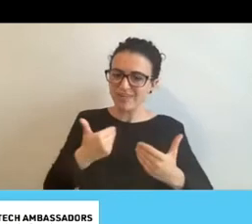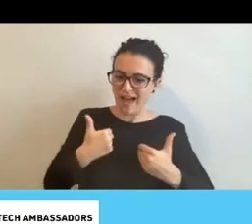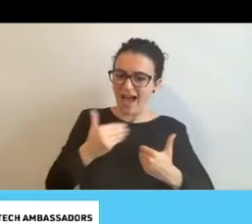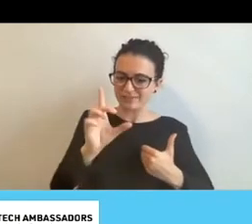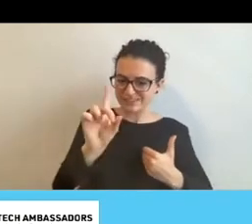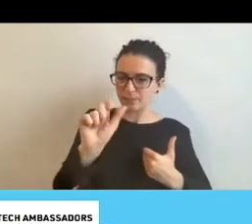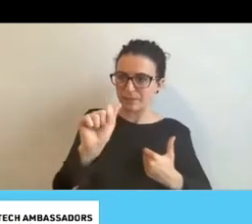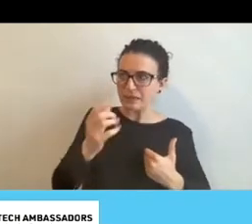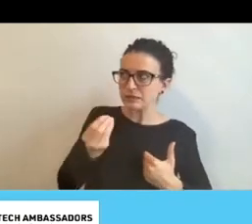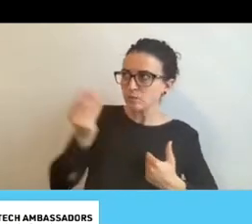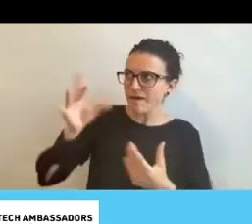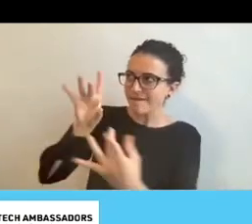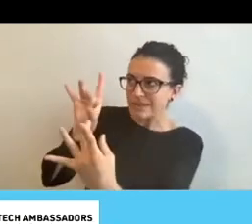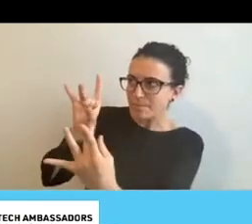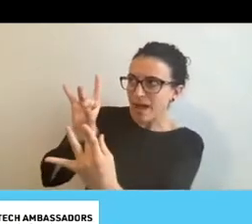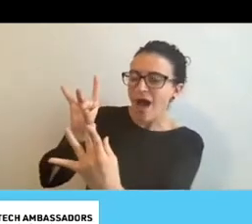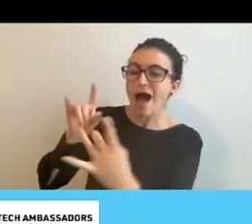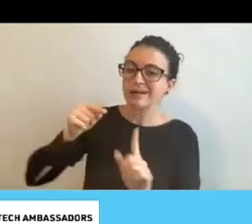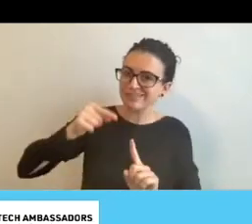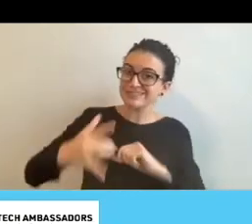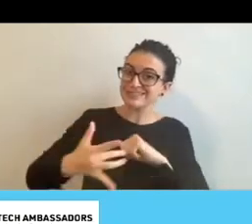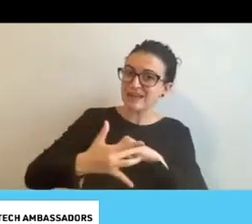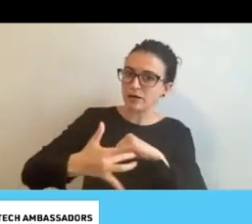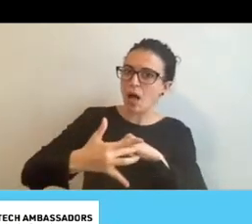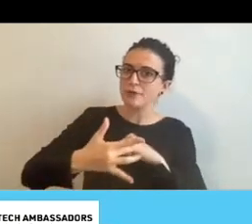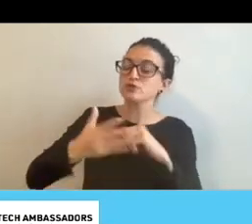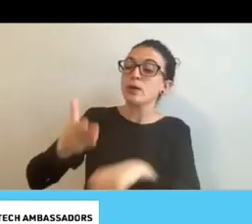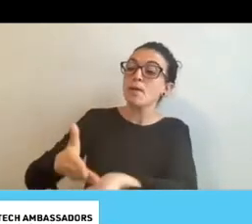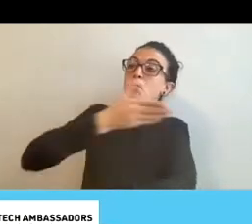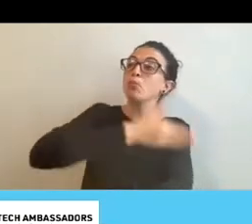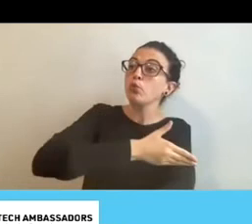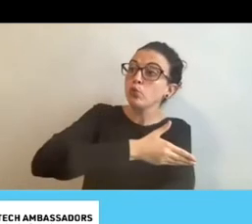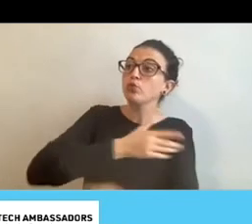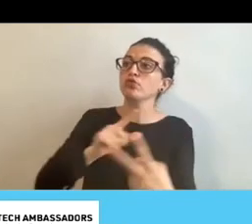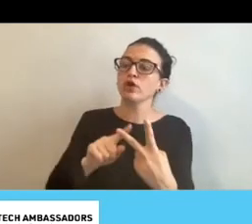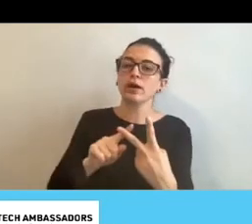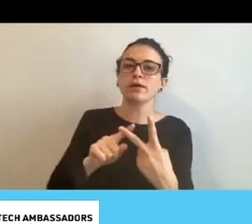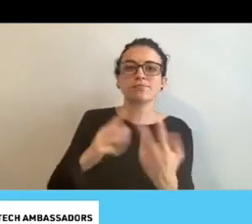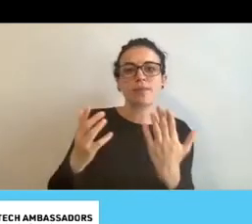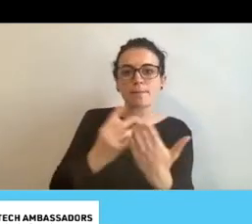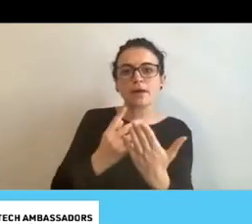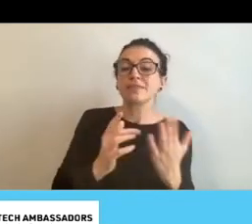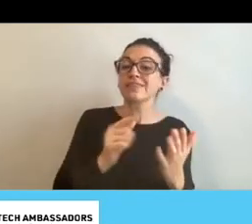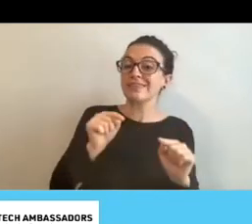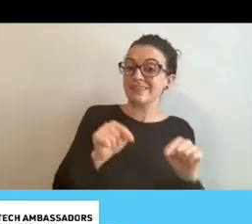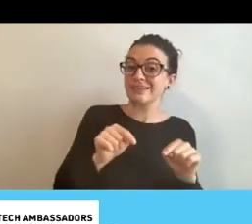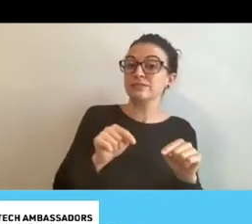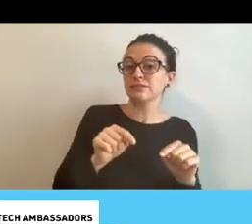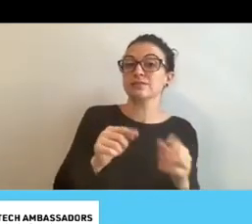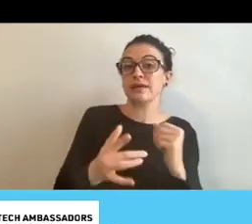improve the technology. The Take a Massacre program has allowed me